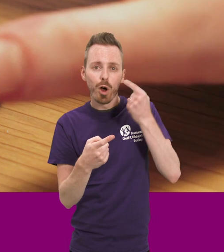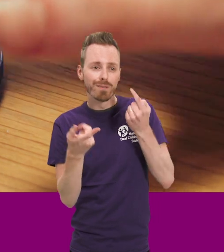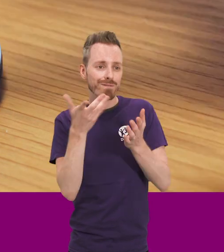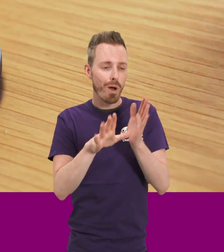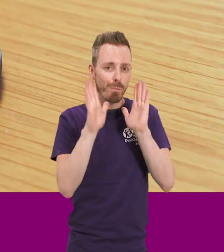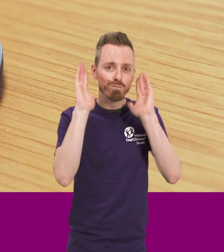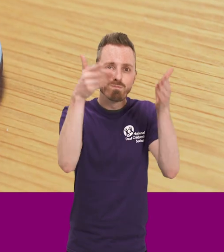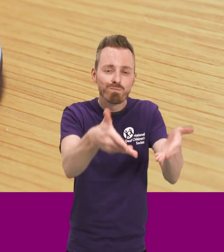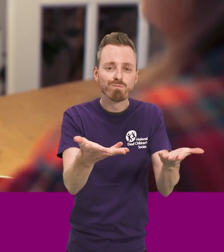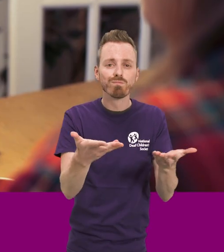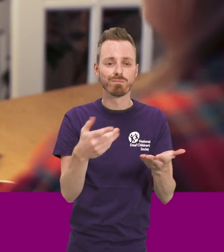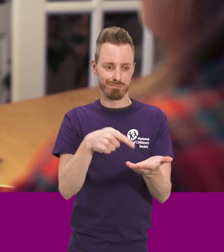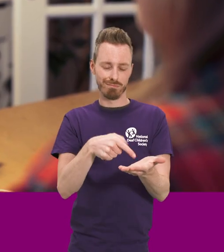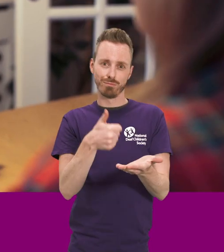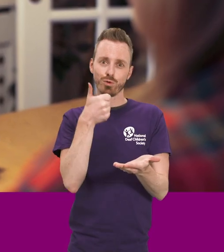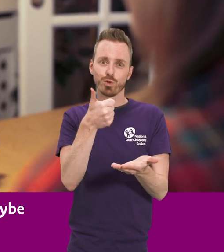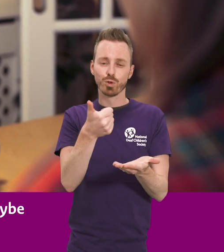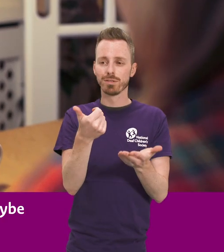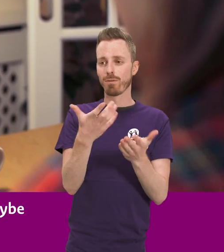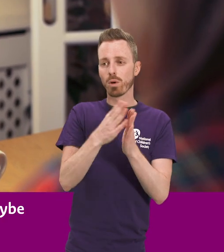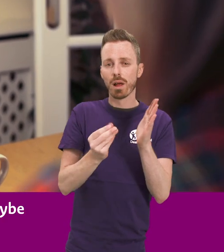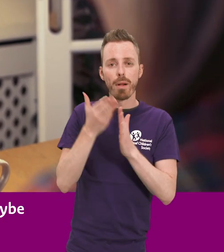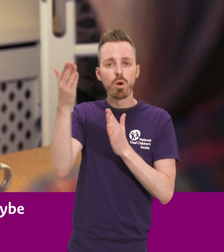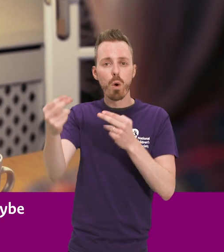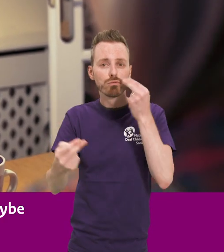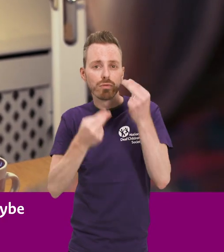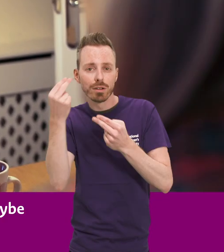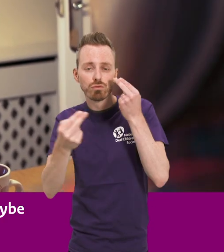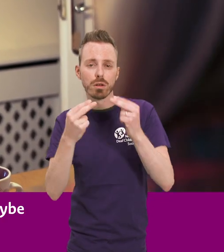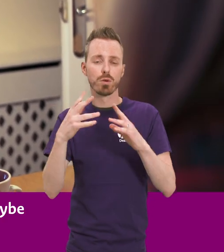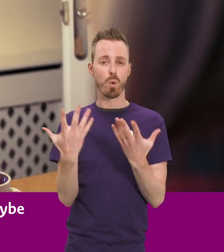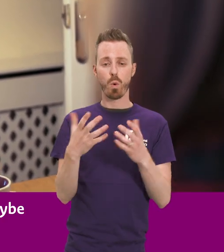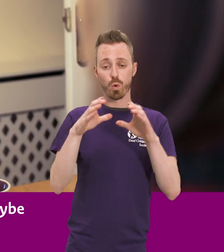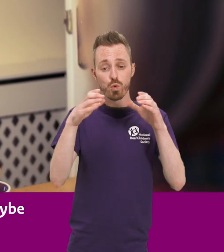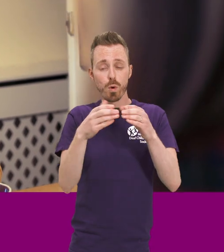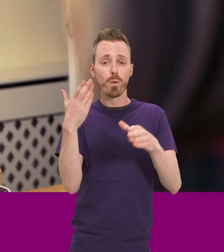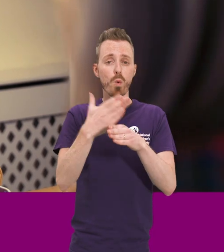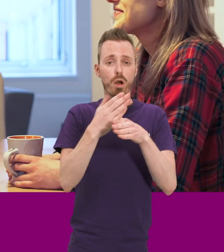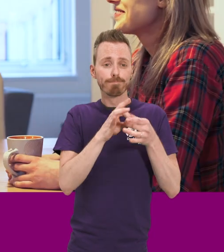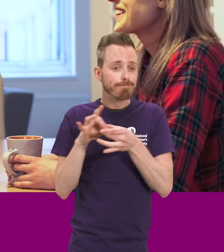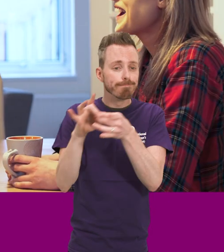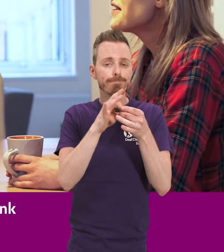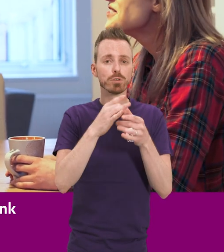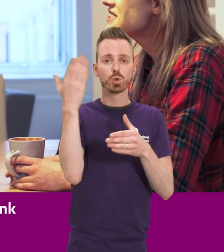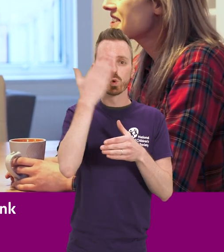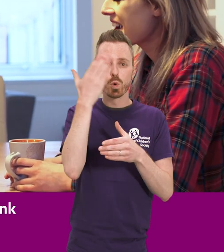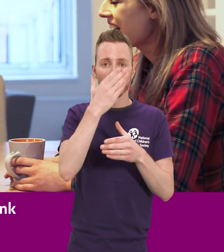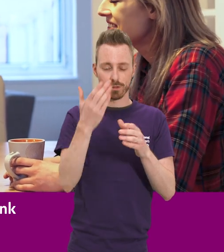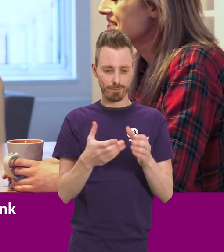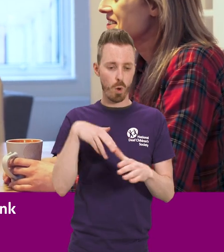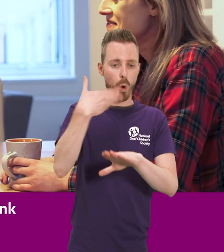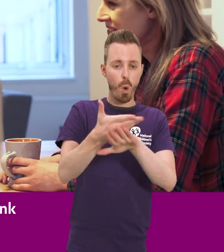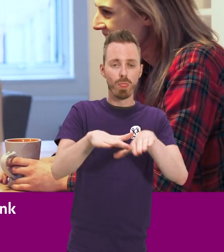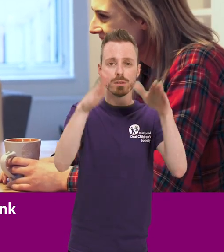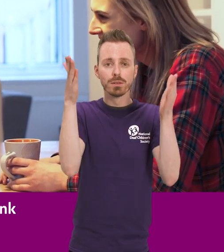as to where you want to be able to hear from. I think it would be good at like a restaurant or maybe in group work in school. It connects